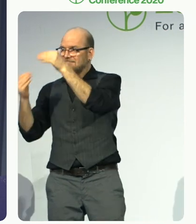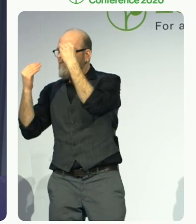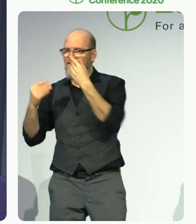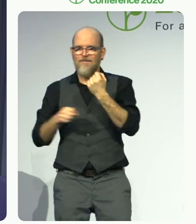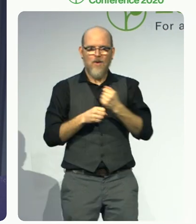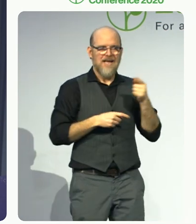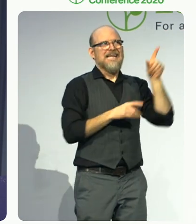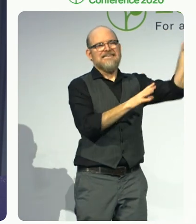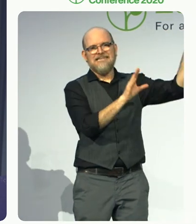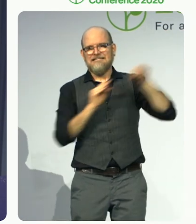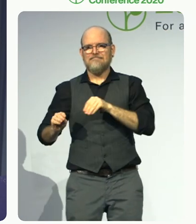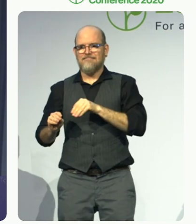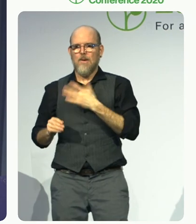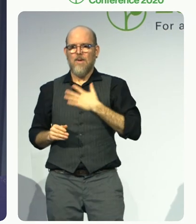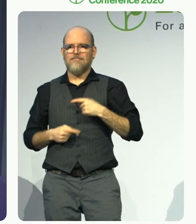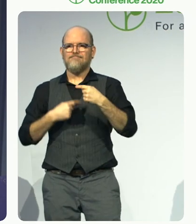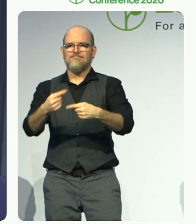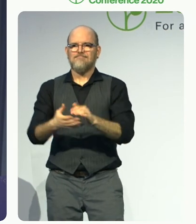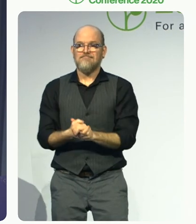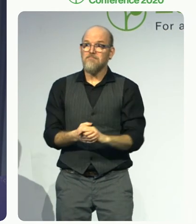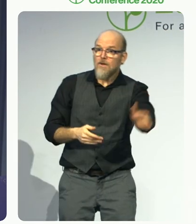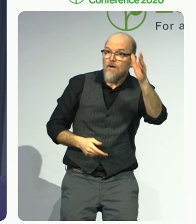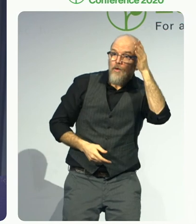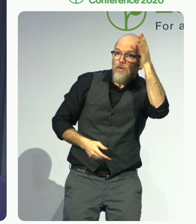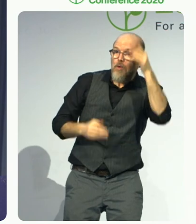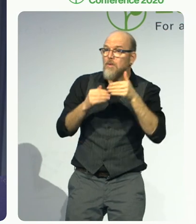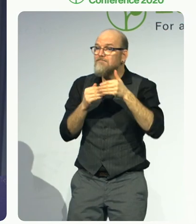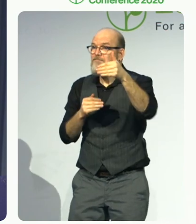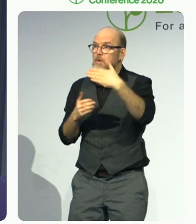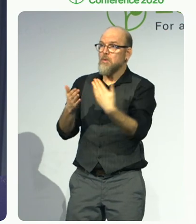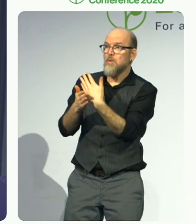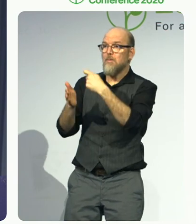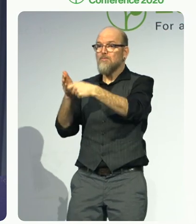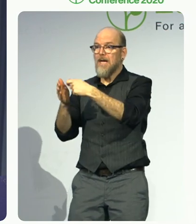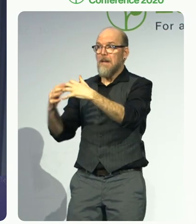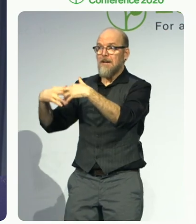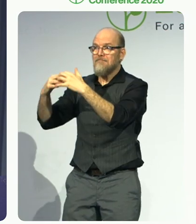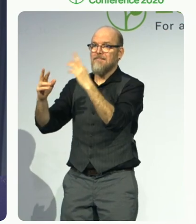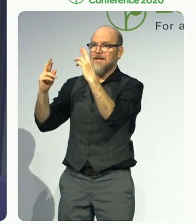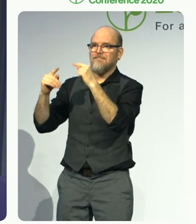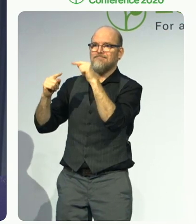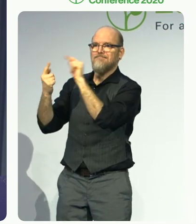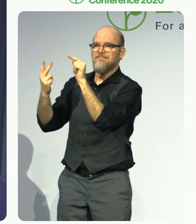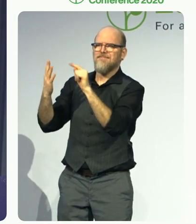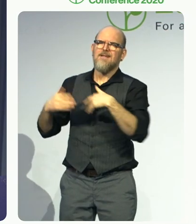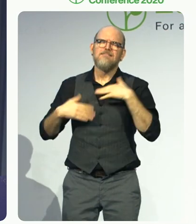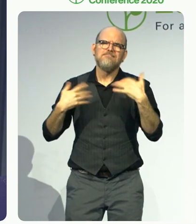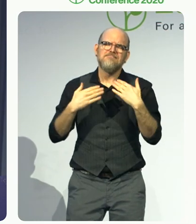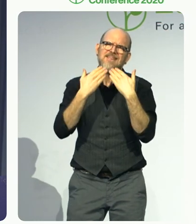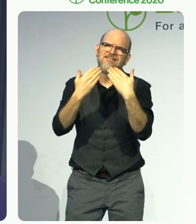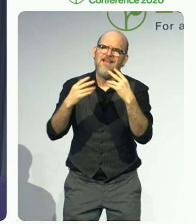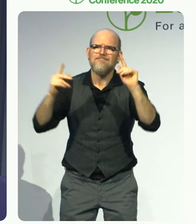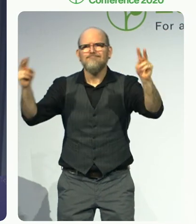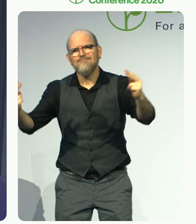Thank you for your commitment and for your attention and for your work all over the